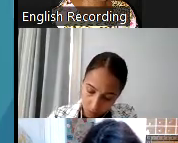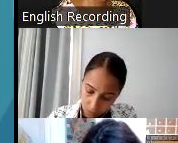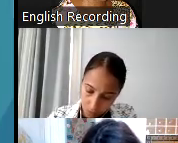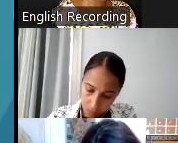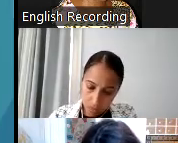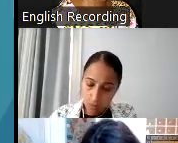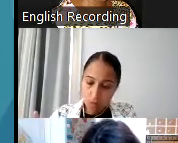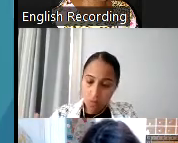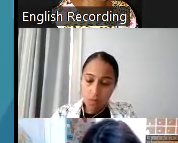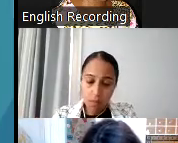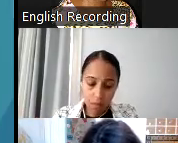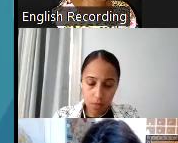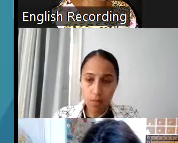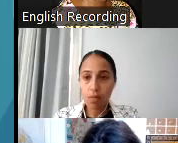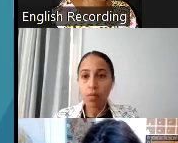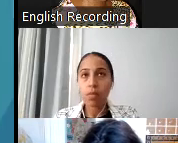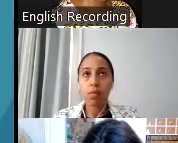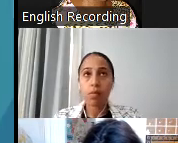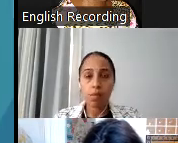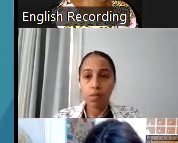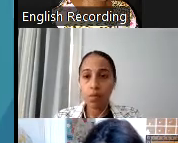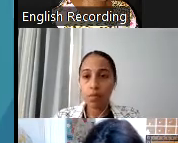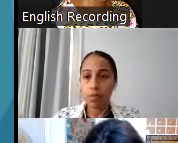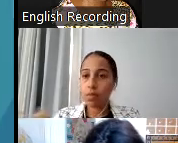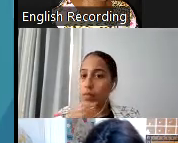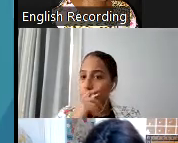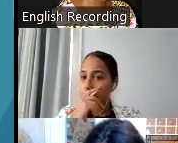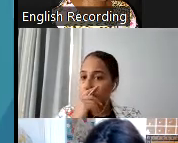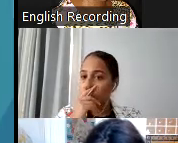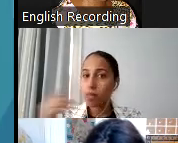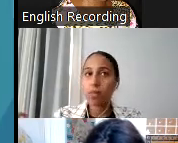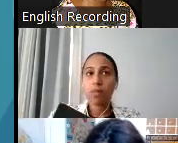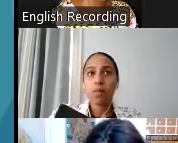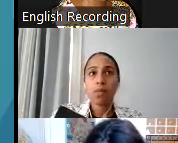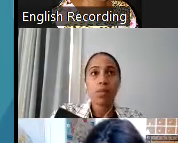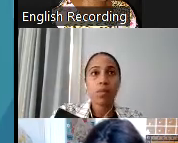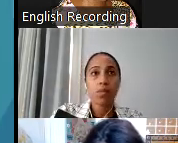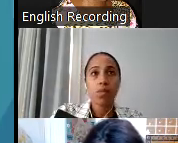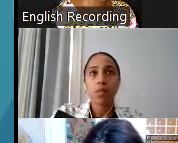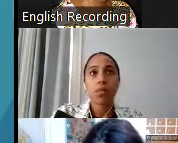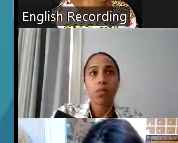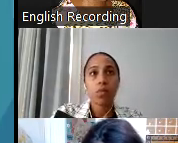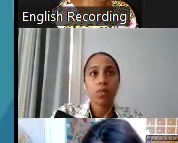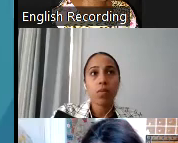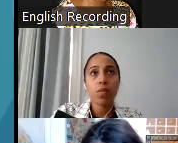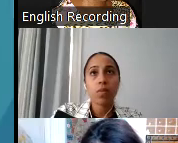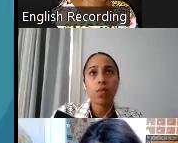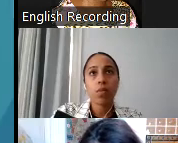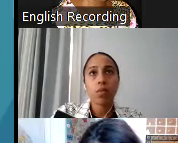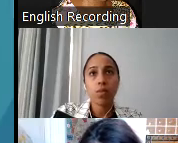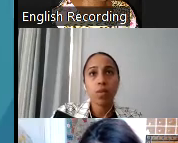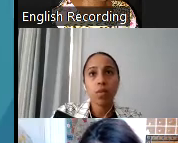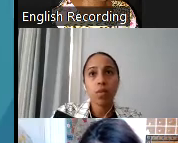I think that there's just, as you actually, as you said, in the income criteria, there's another,